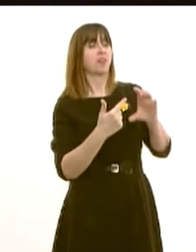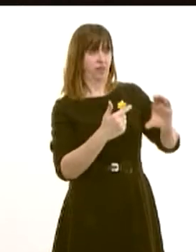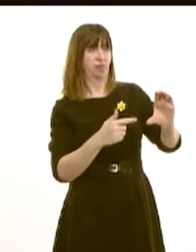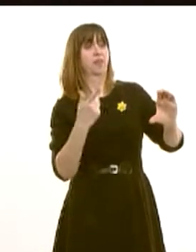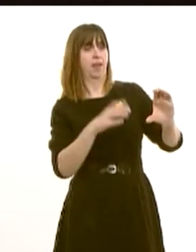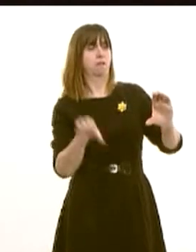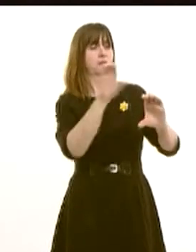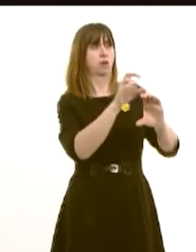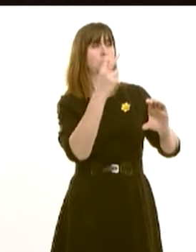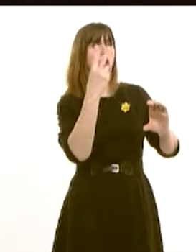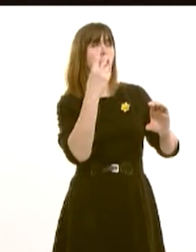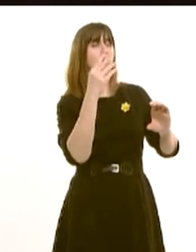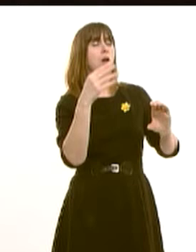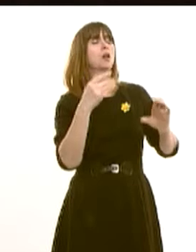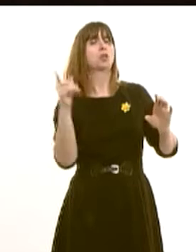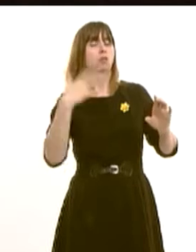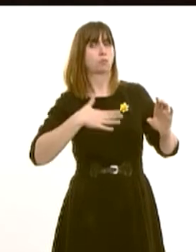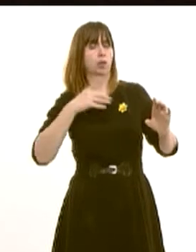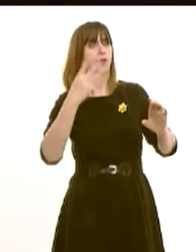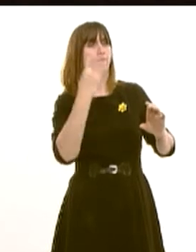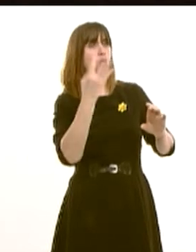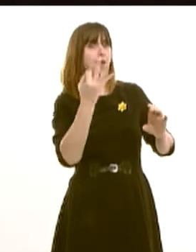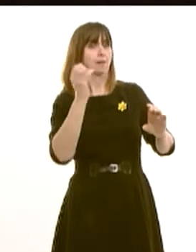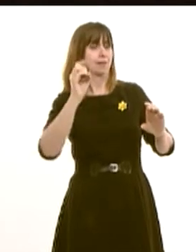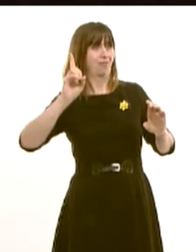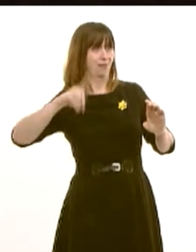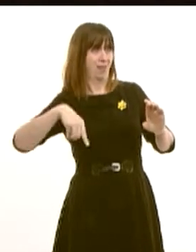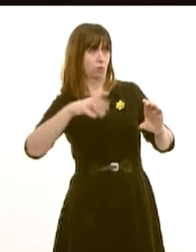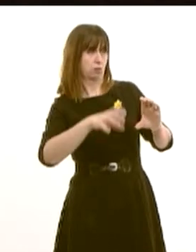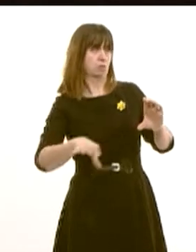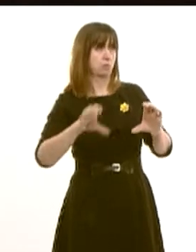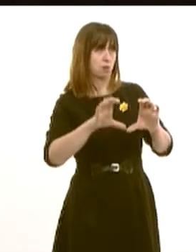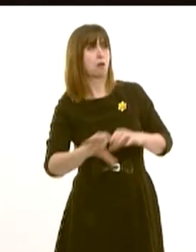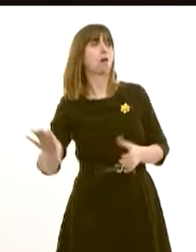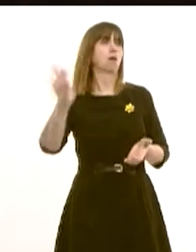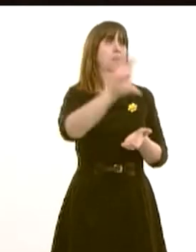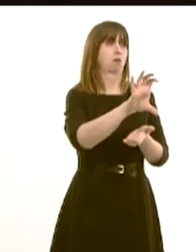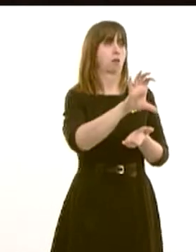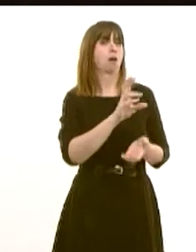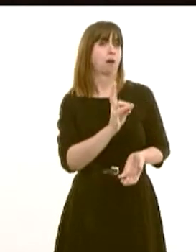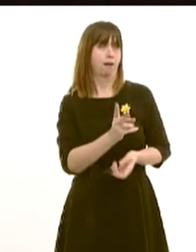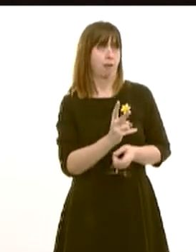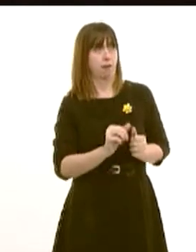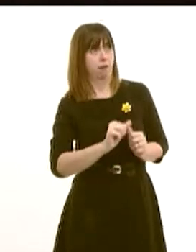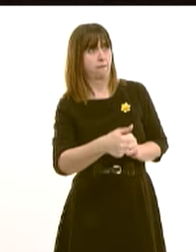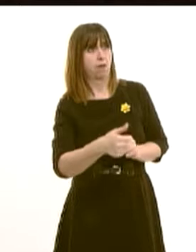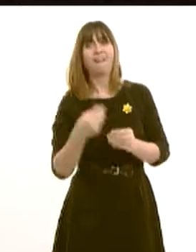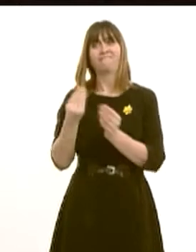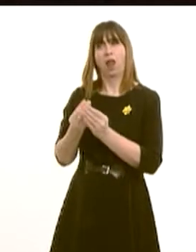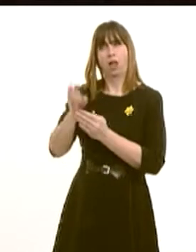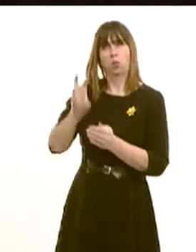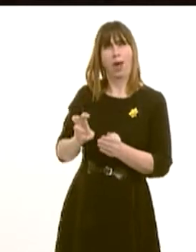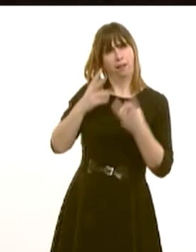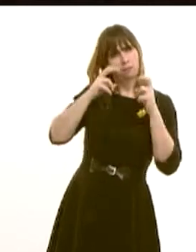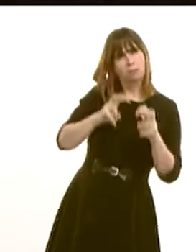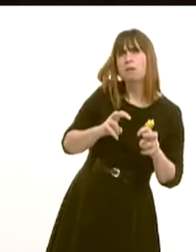,600... A further £480,000 thereafter. Finance Wales then asked for confirmation